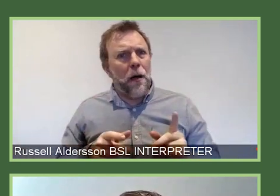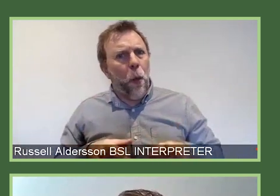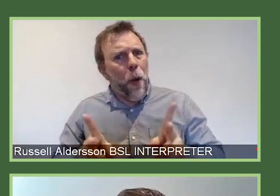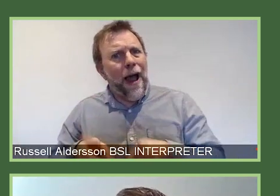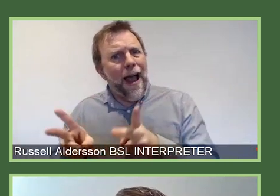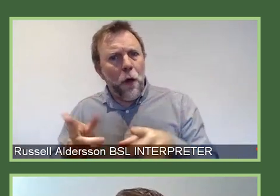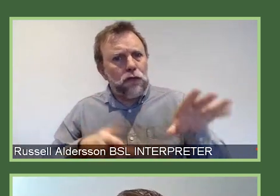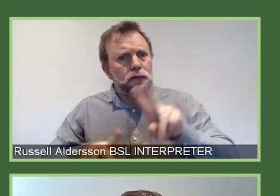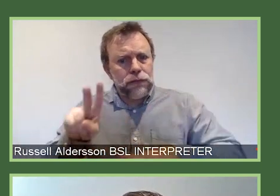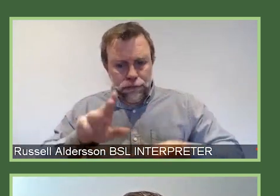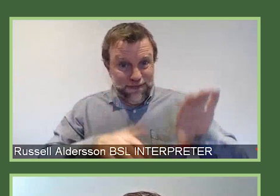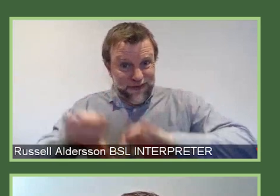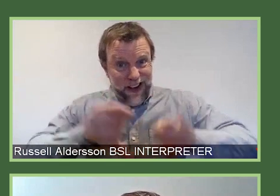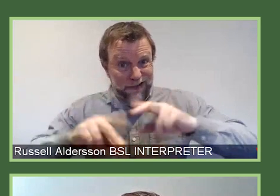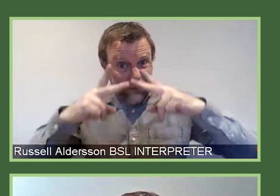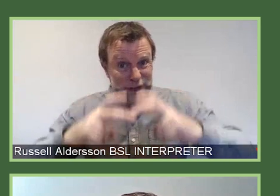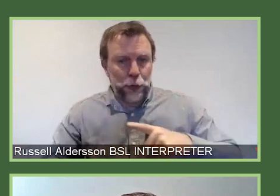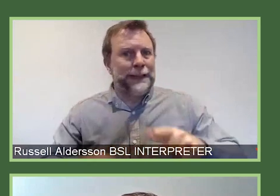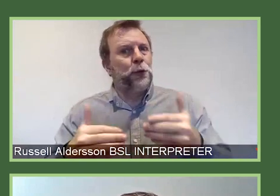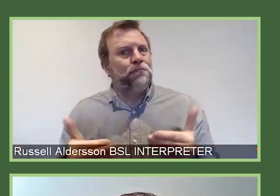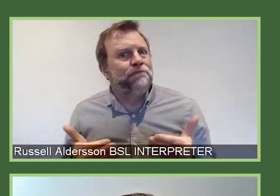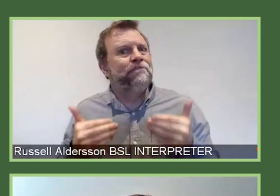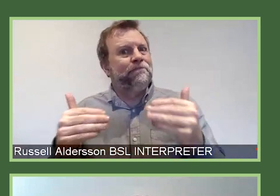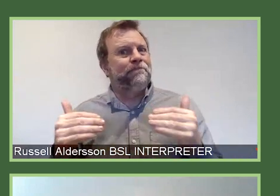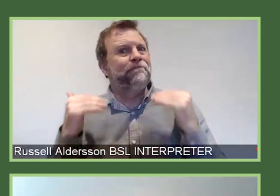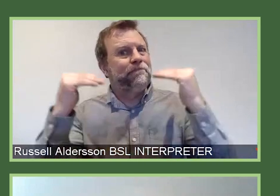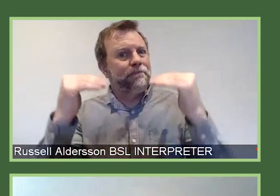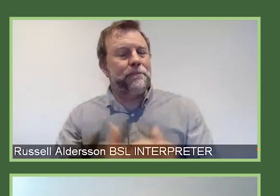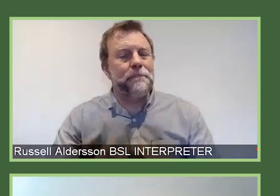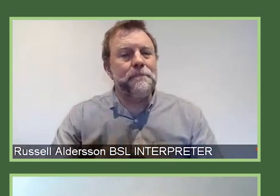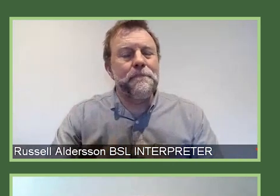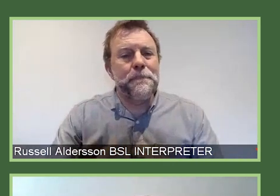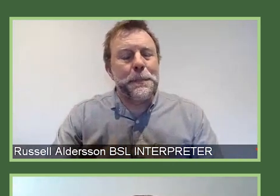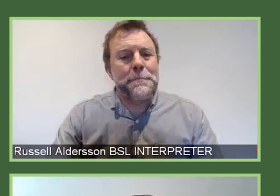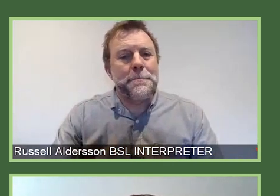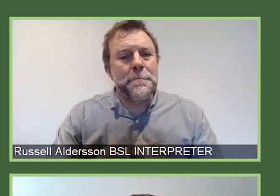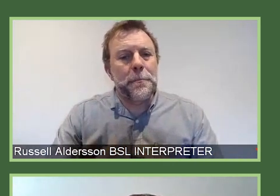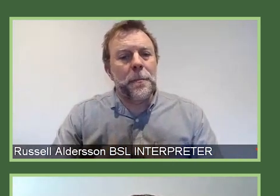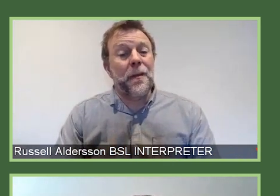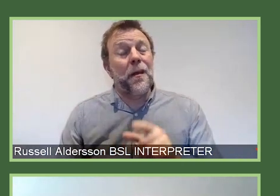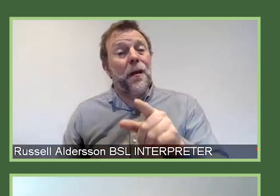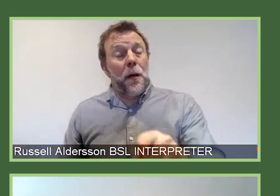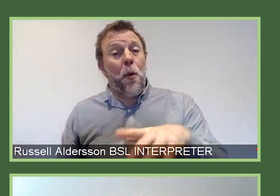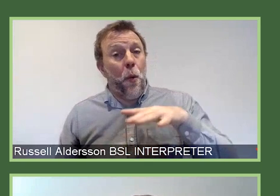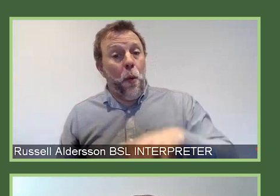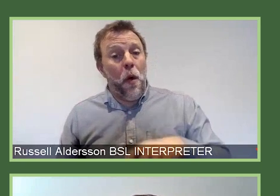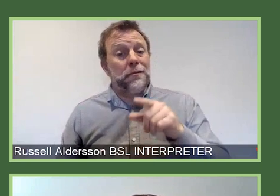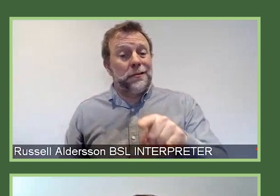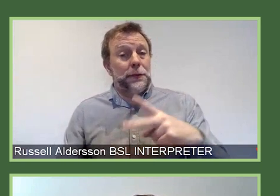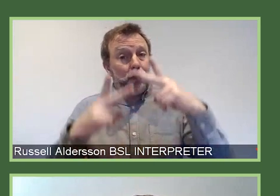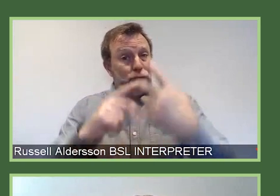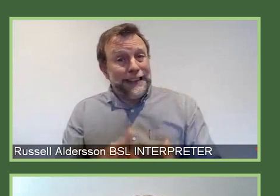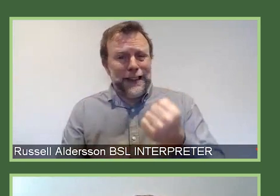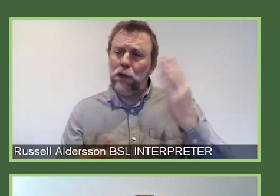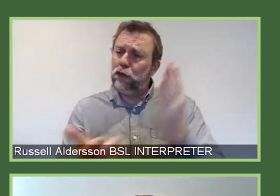kind of venture into the unknown, if you like. And we want our research to be really